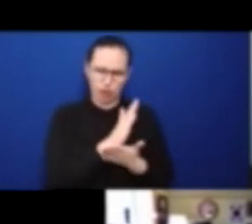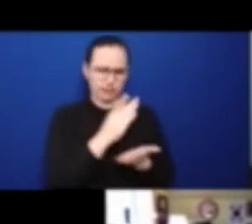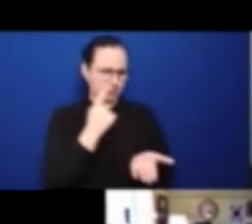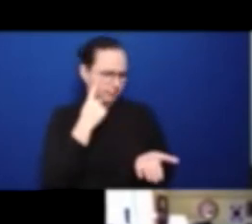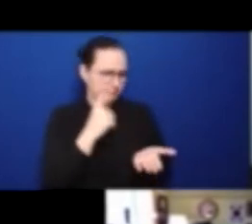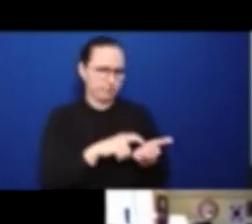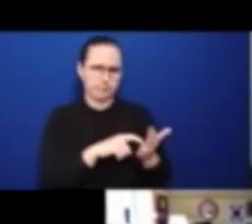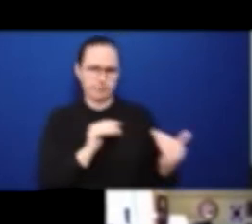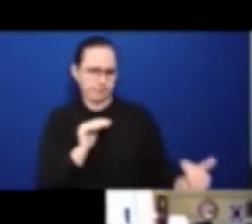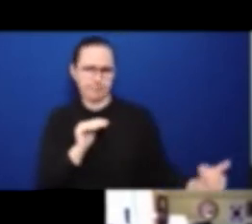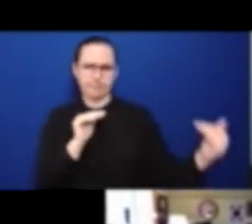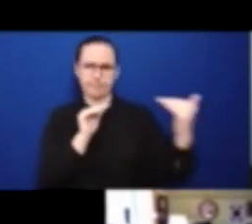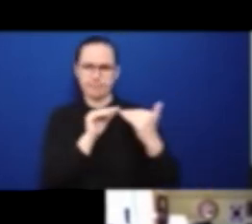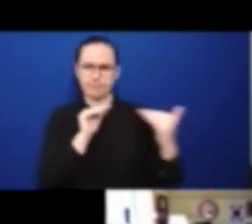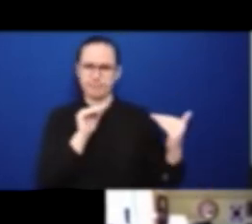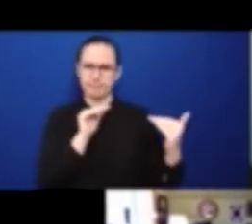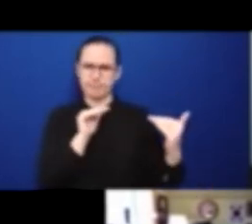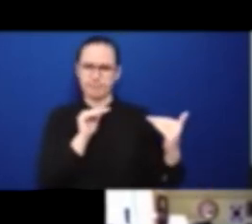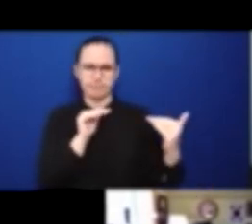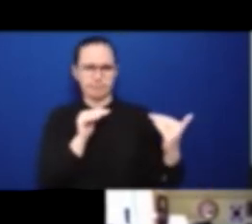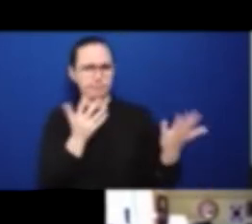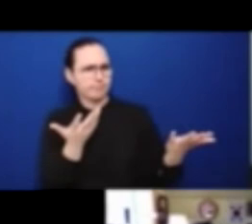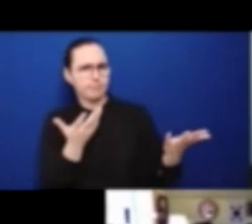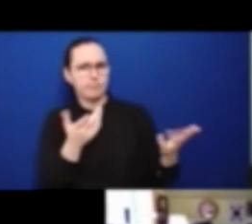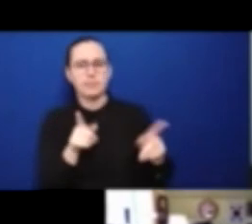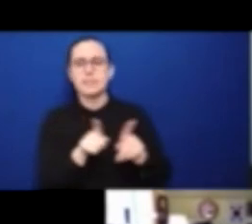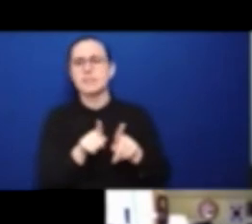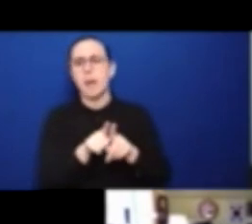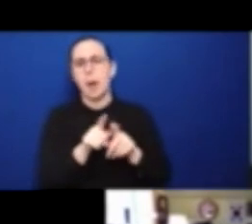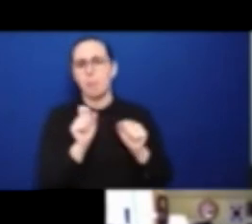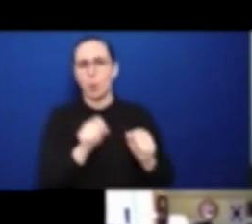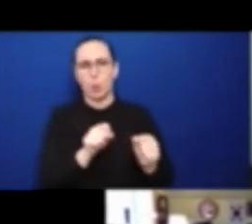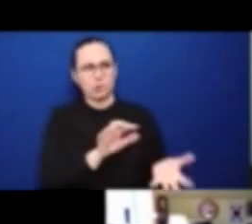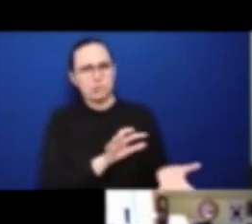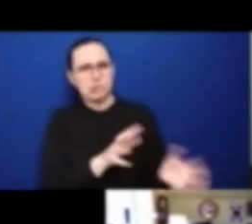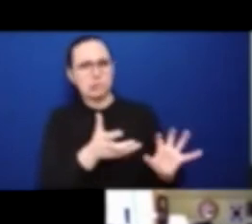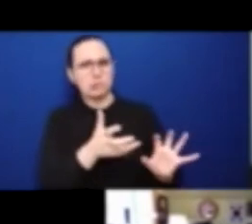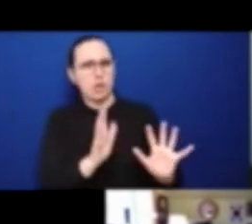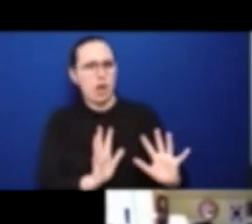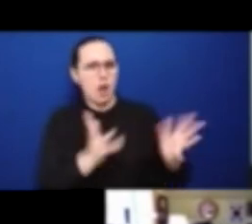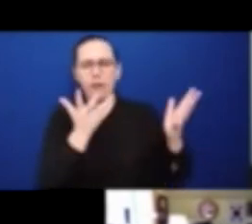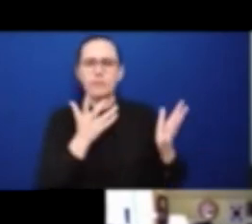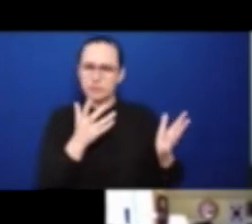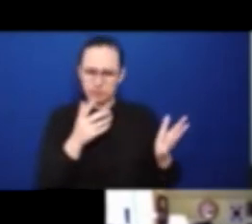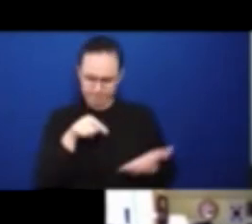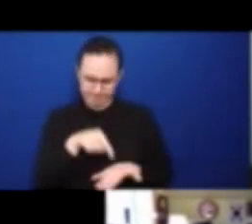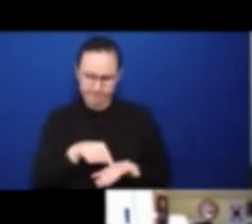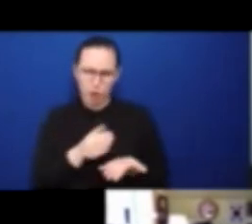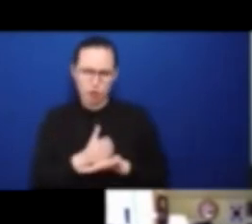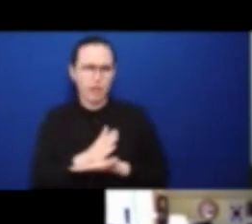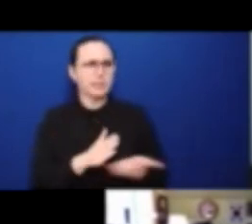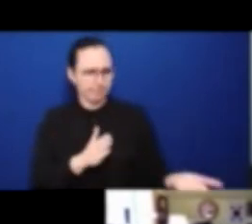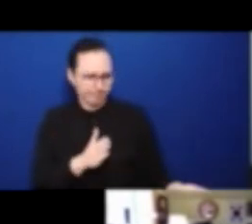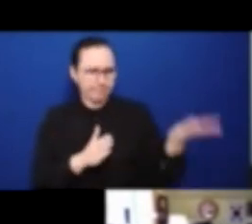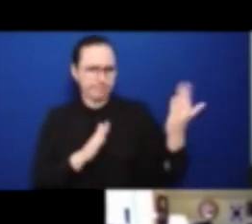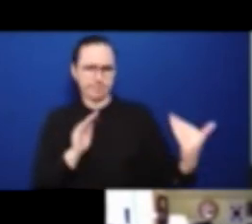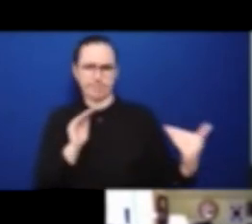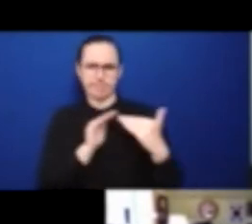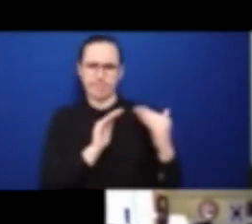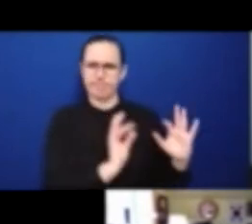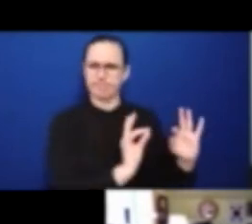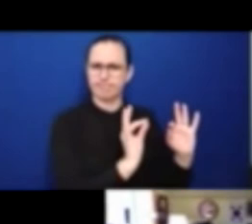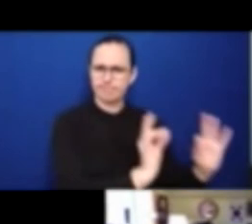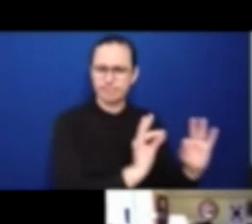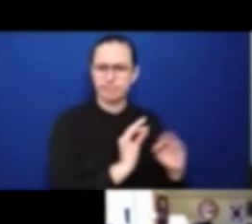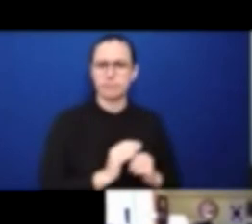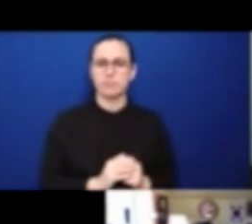You know, we've made some considerable progress, even though those two provisions were rather controversial